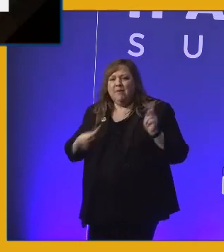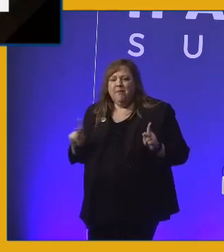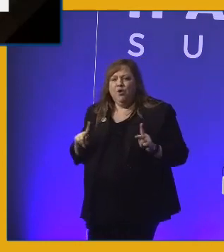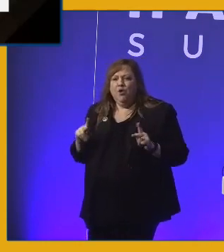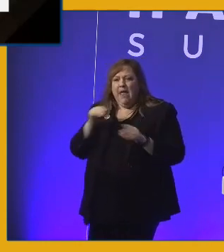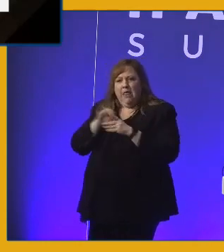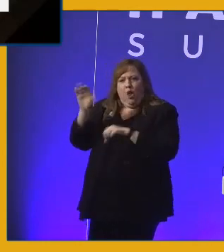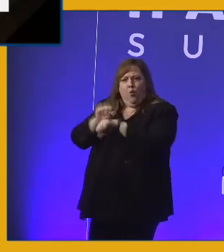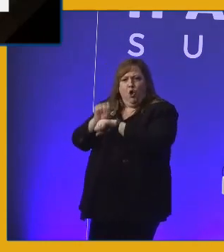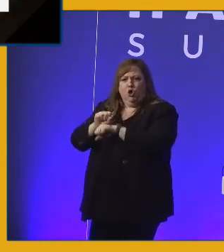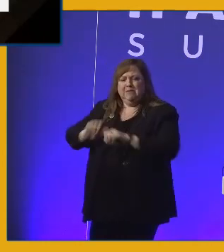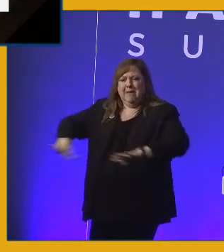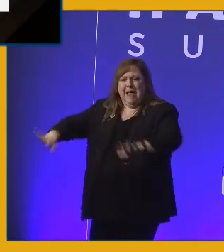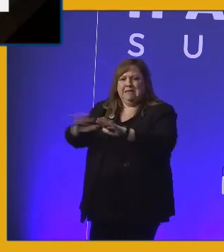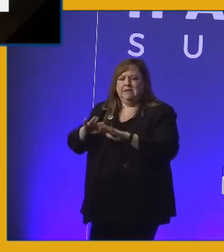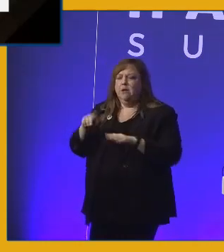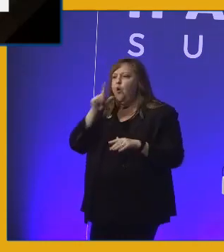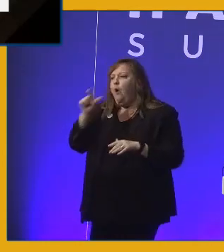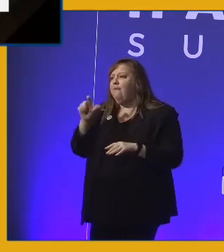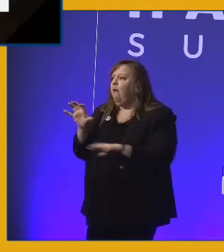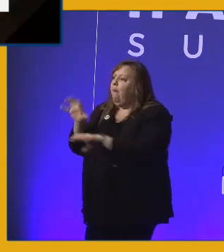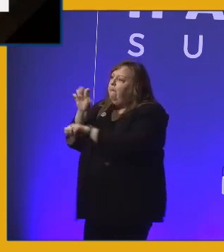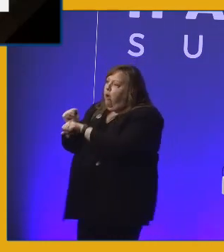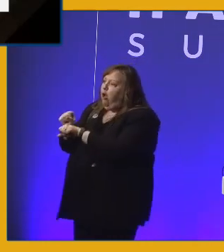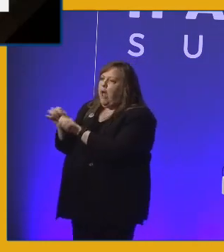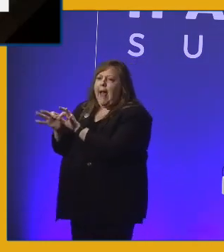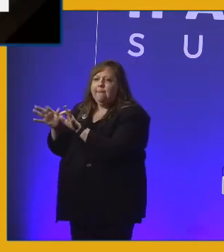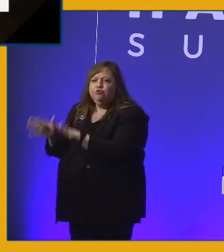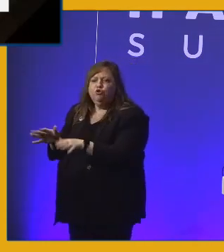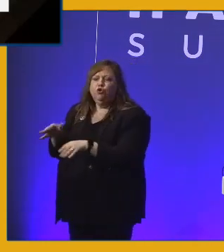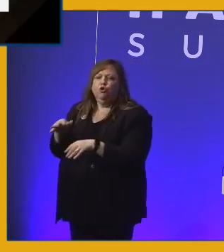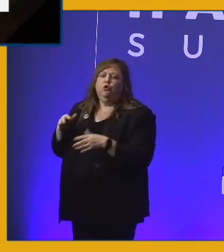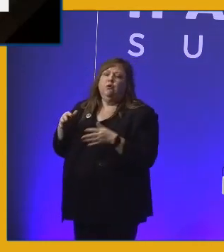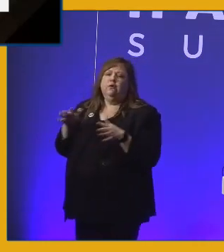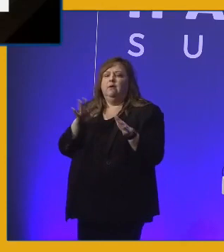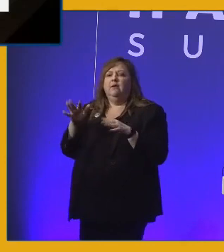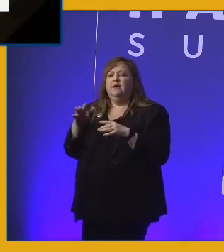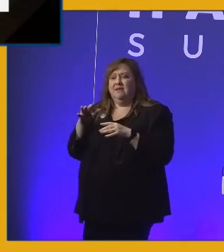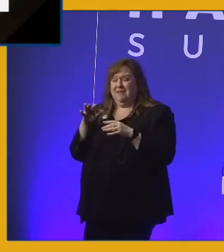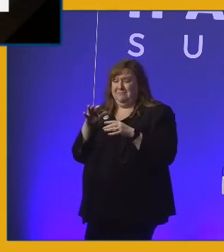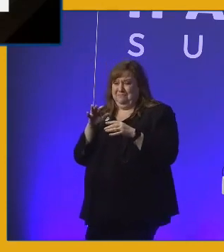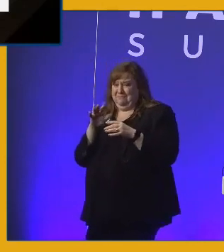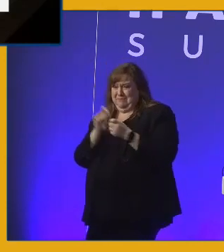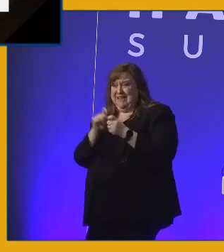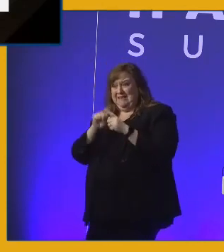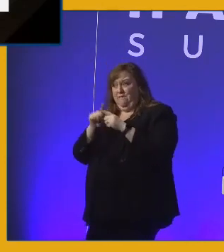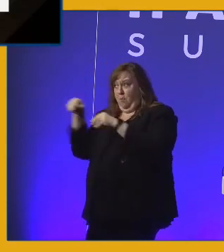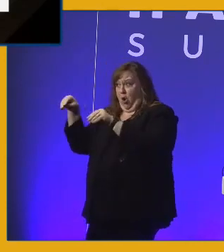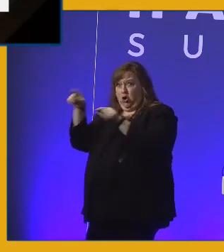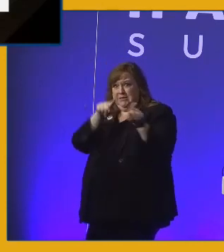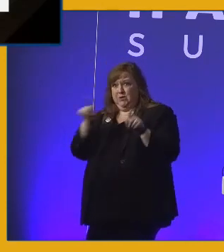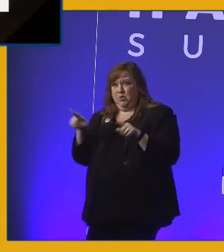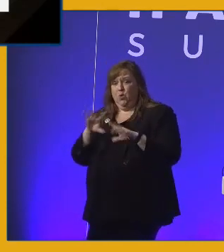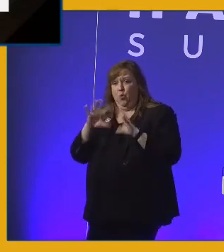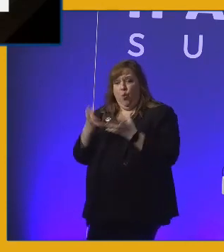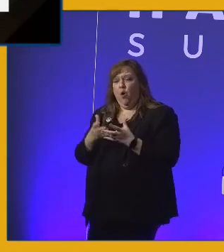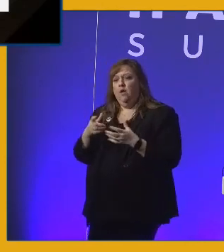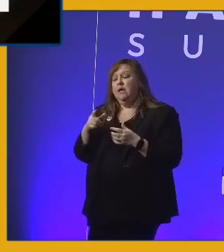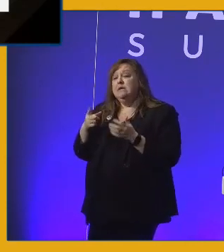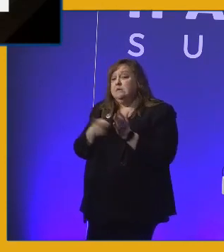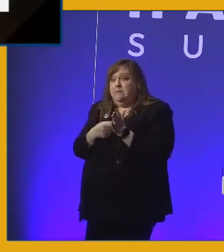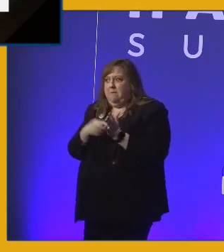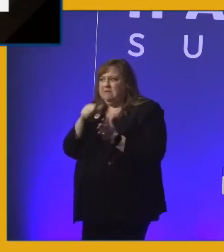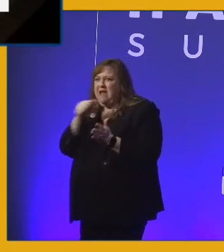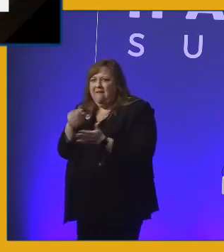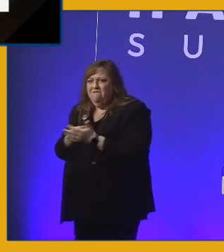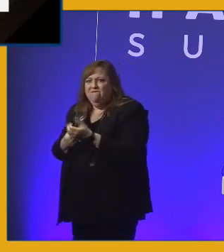in their workspace. You don't have to book a captioner all the time, particularly in different markets around the world where that would even be impossible or not funded.